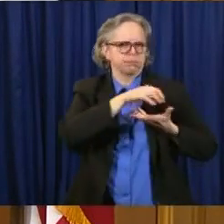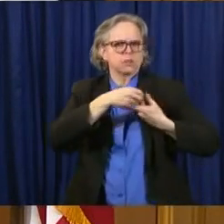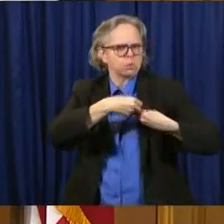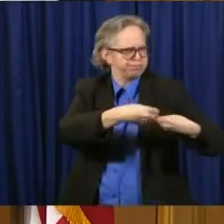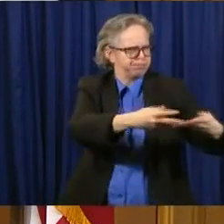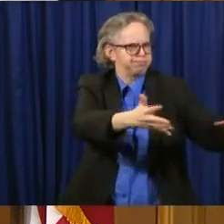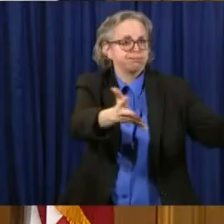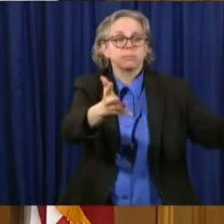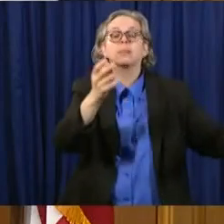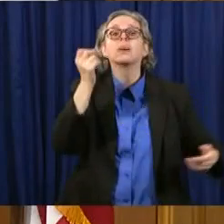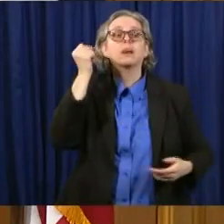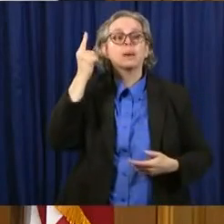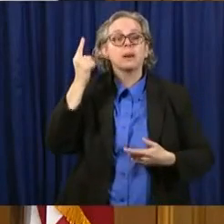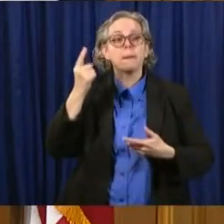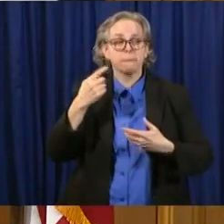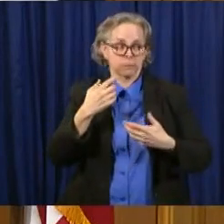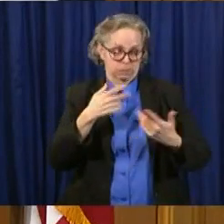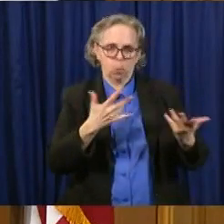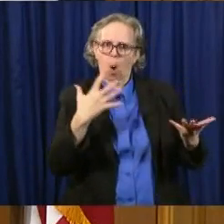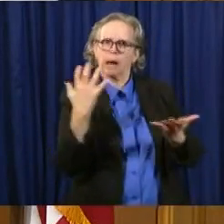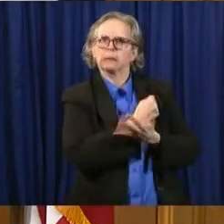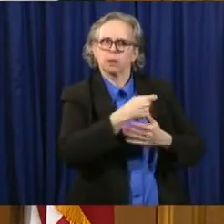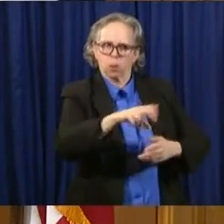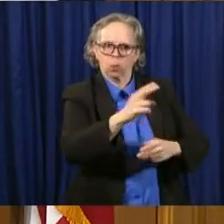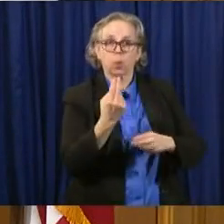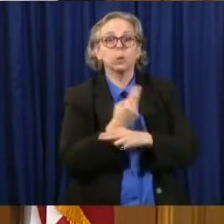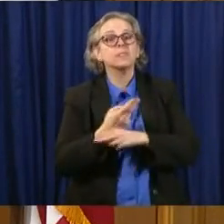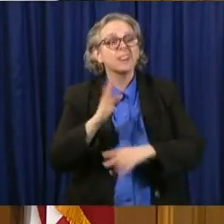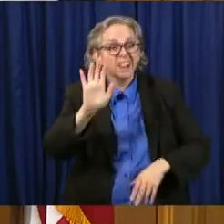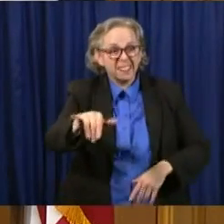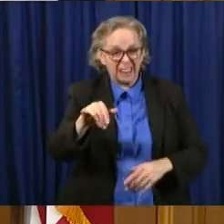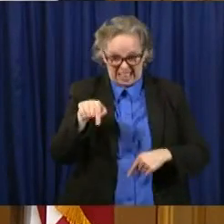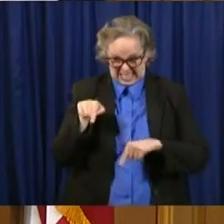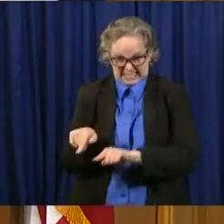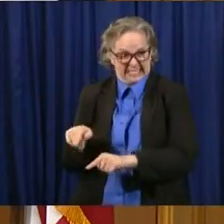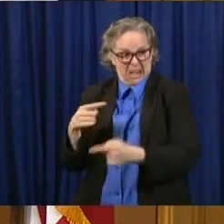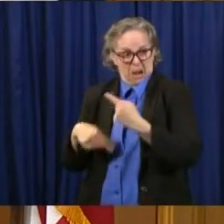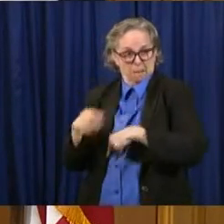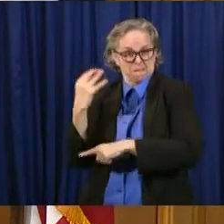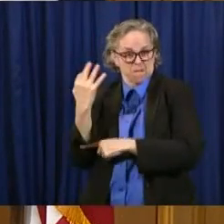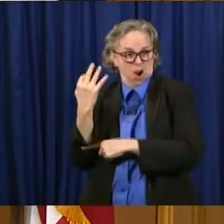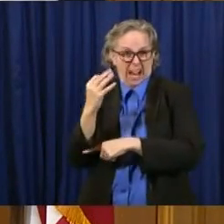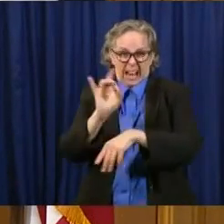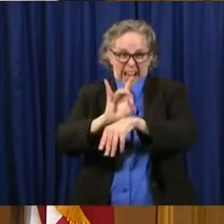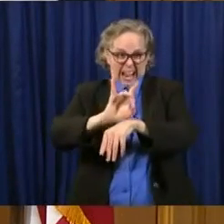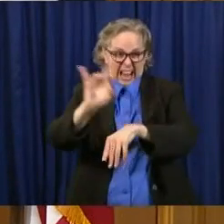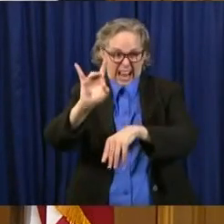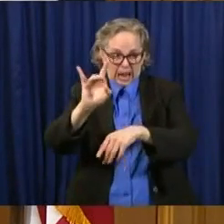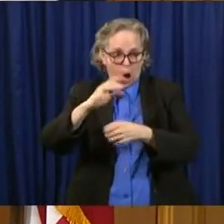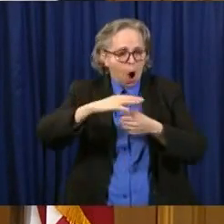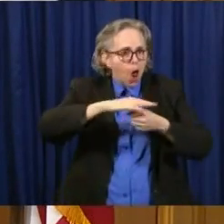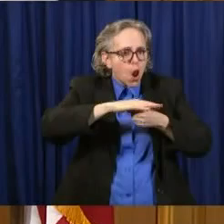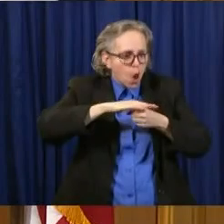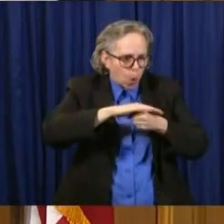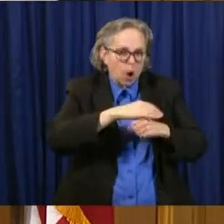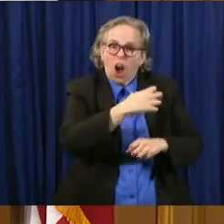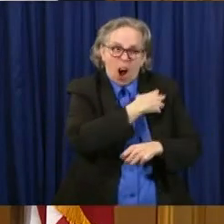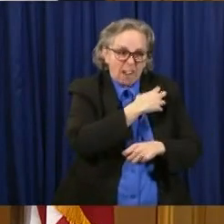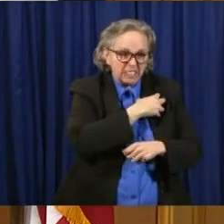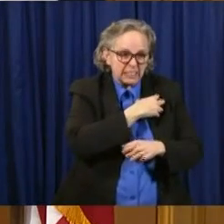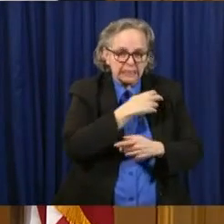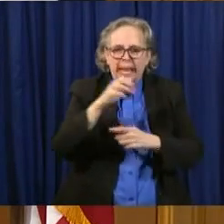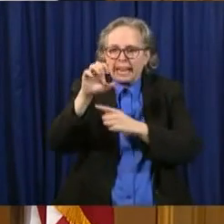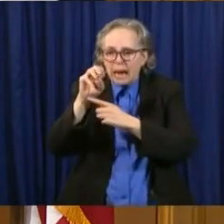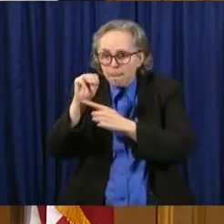how it's going to work beginning this Friday at 8 a.m. Local law enforcement agencies and EMS agencies can bring their packaged